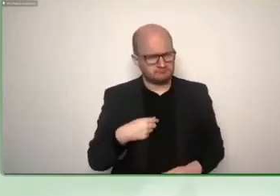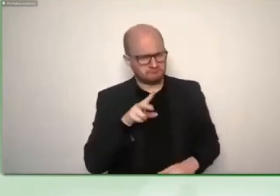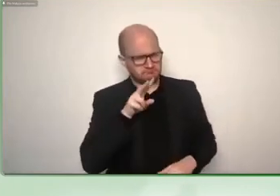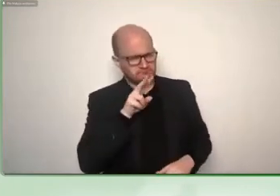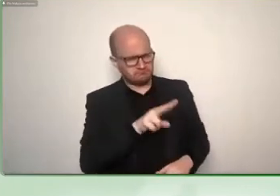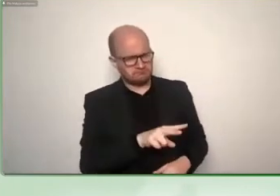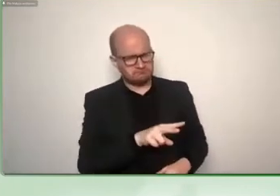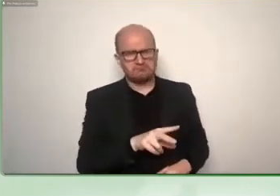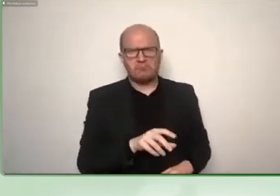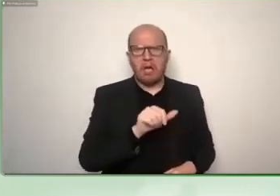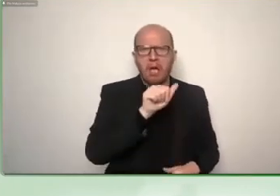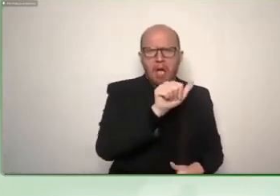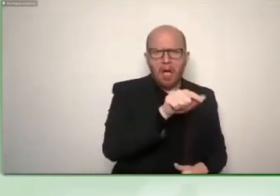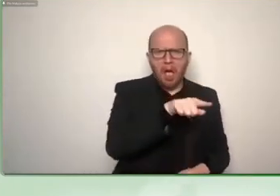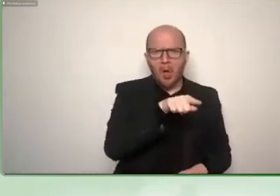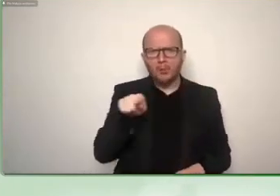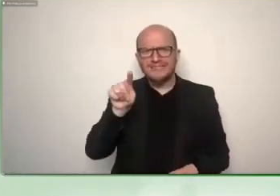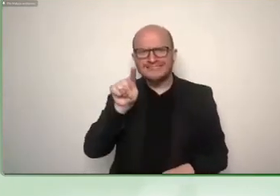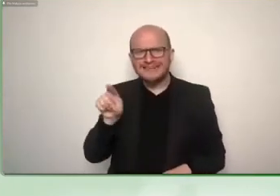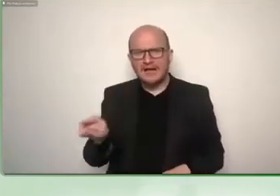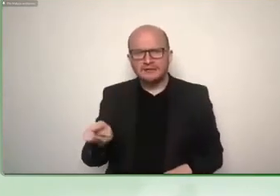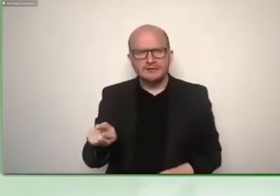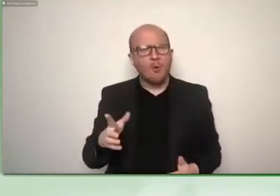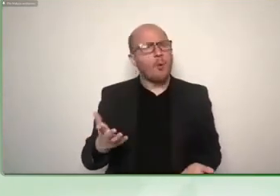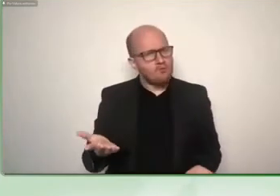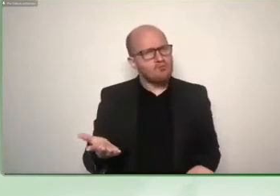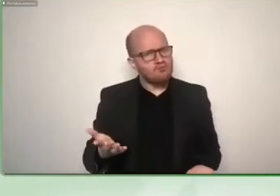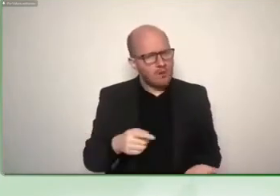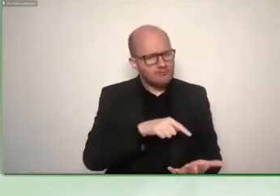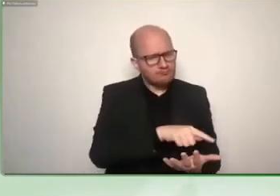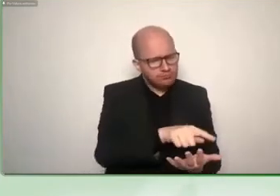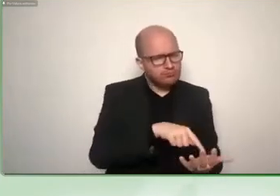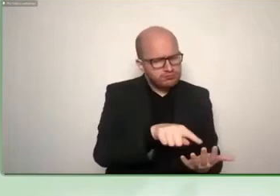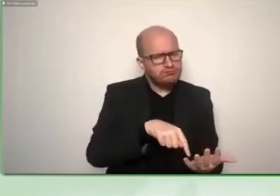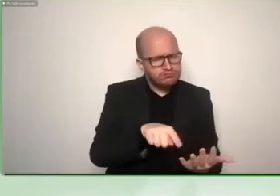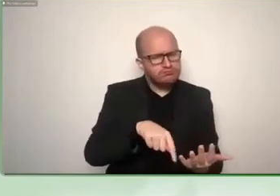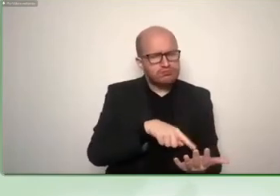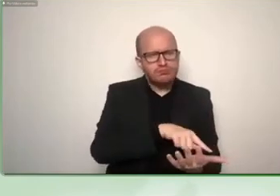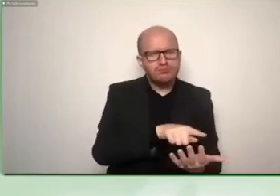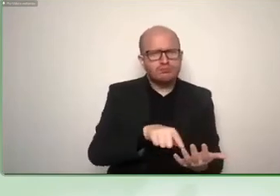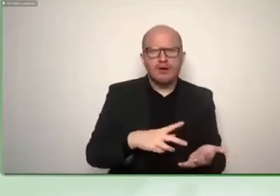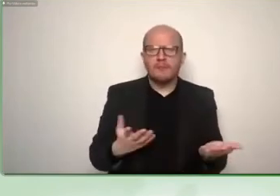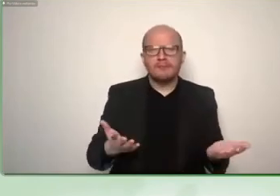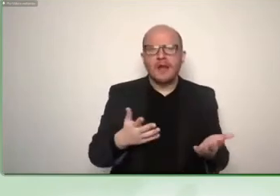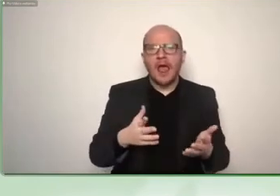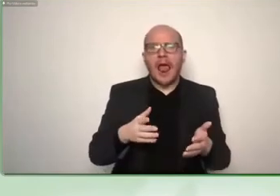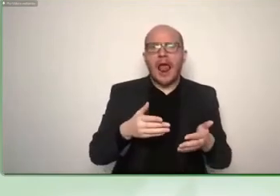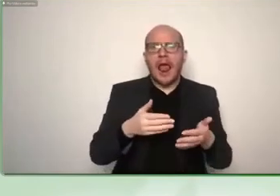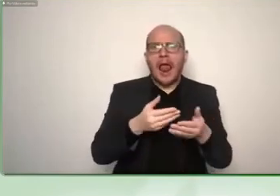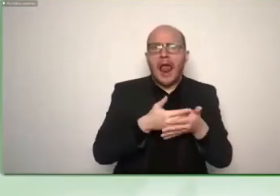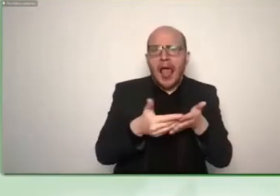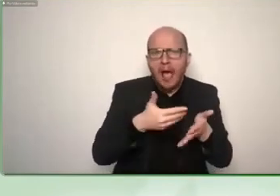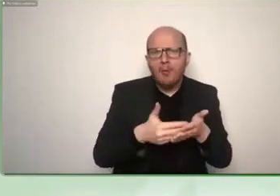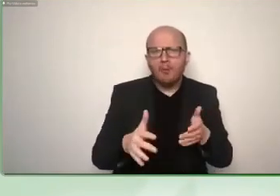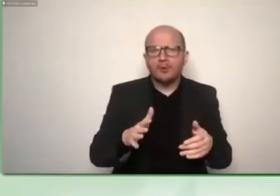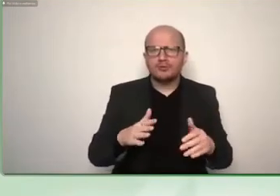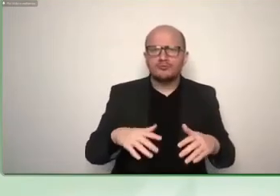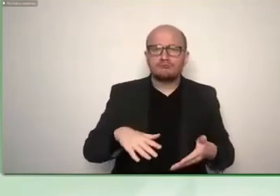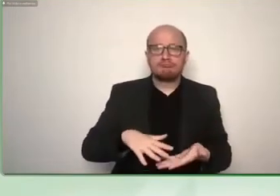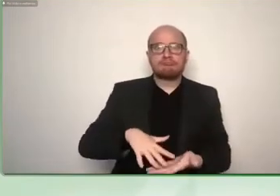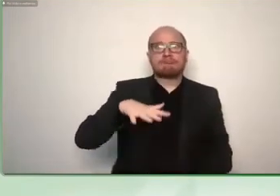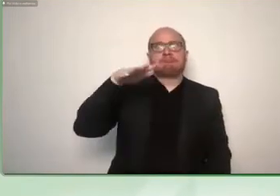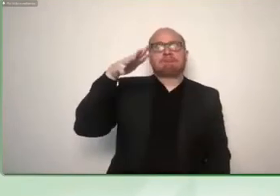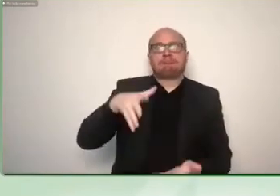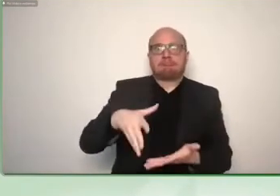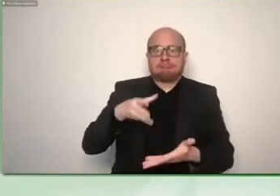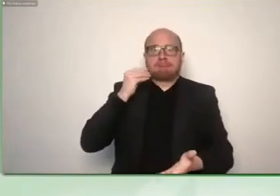tool you you mostly use letters so you don't have to learn the language you just have to learn what letter is what so in